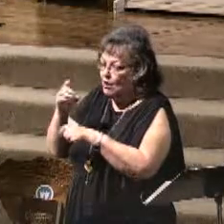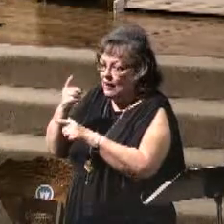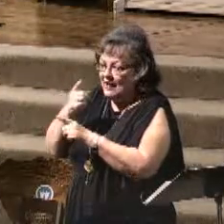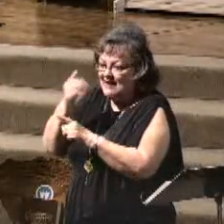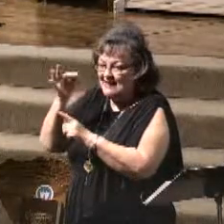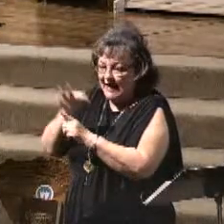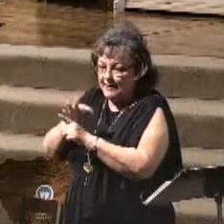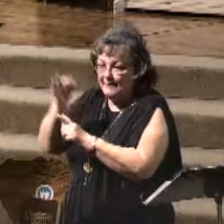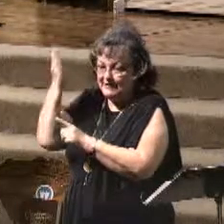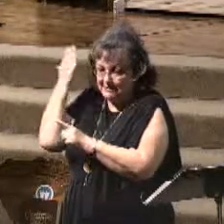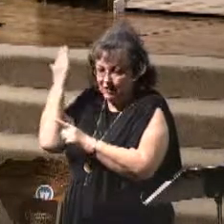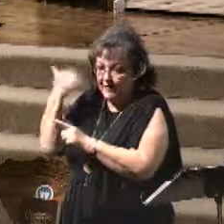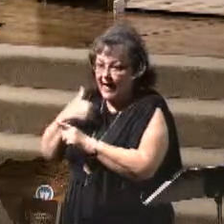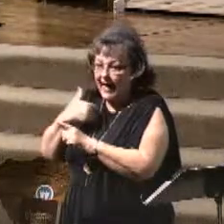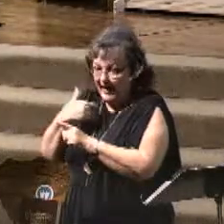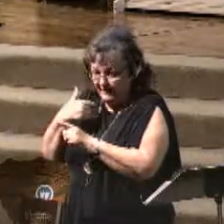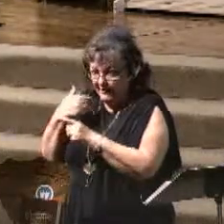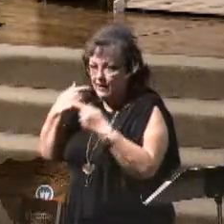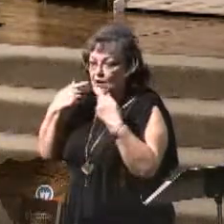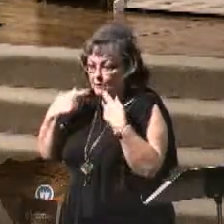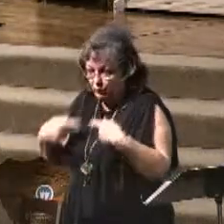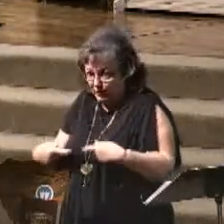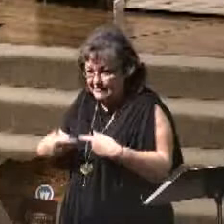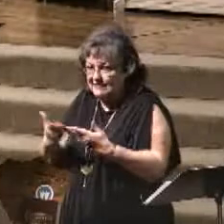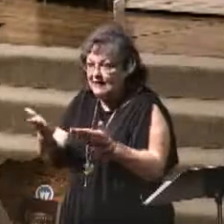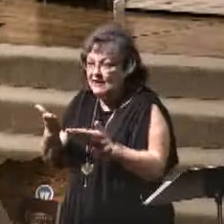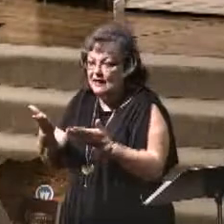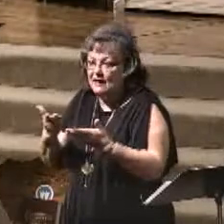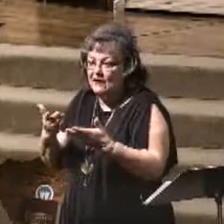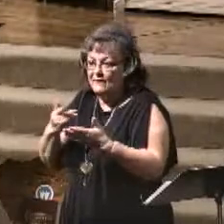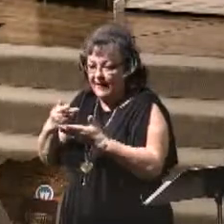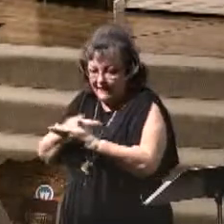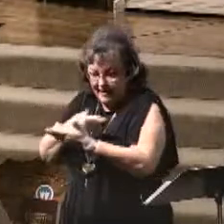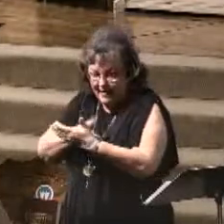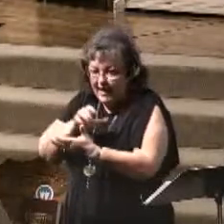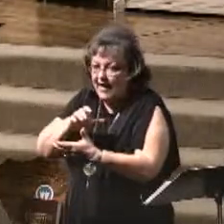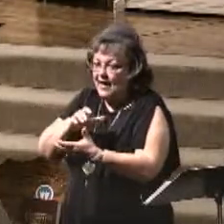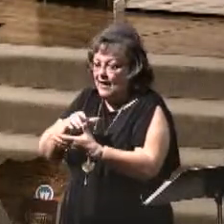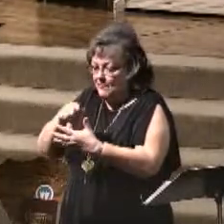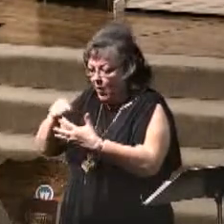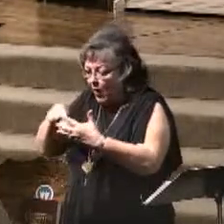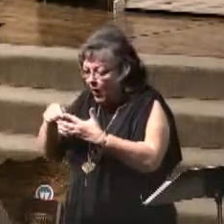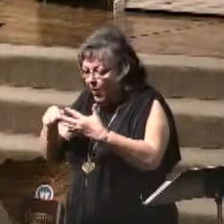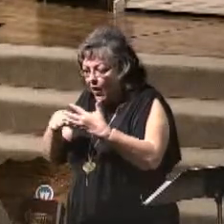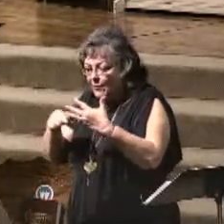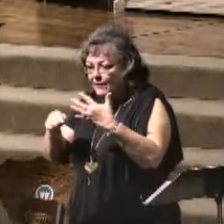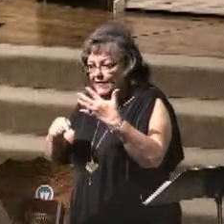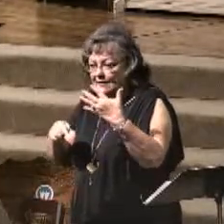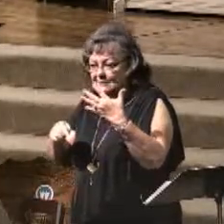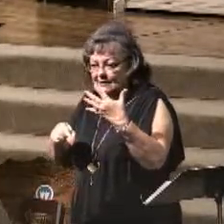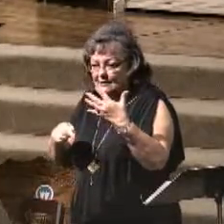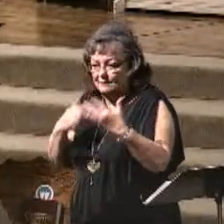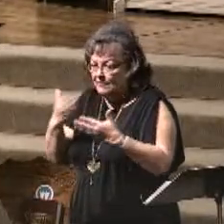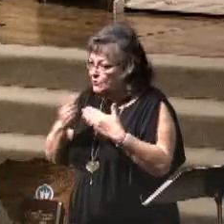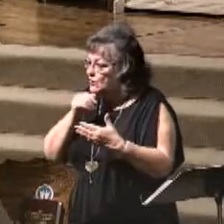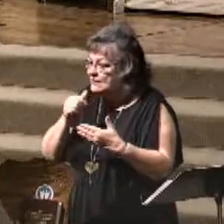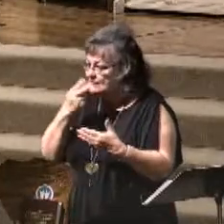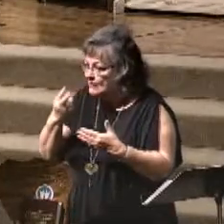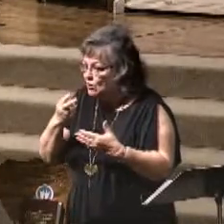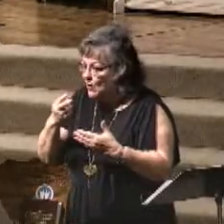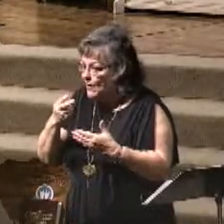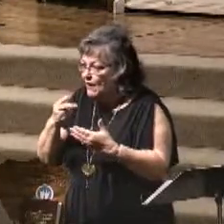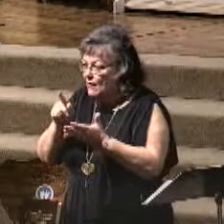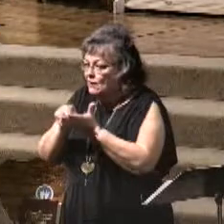they had the priests there, and they offered a lamb, and the whole nine yards. They went through all the things. You may not have seen that in the news, but it happened.